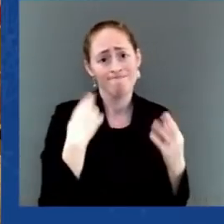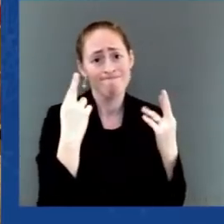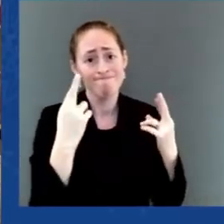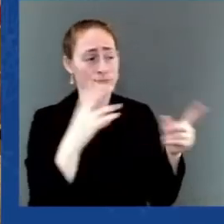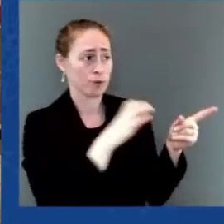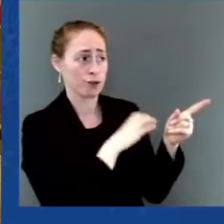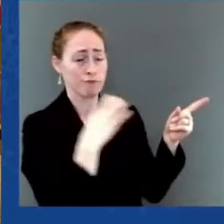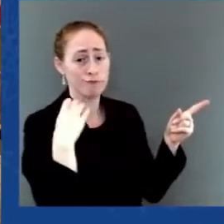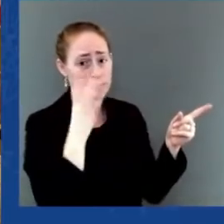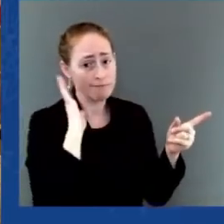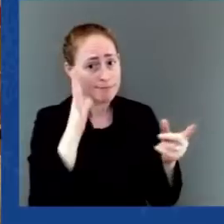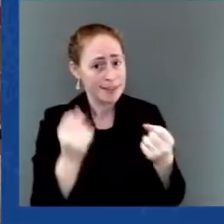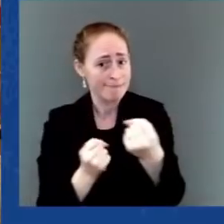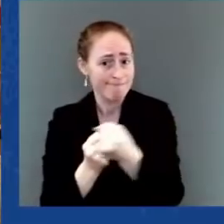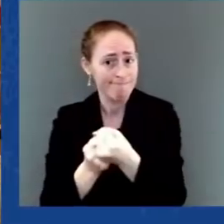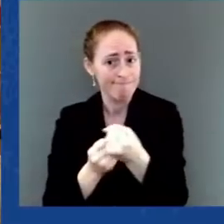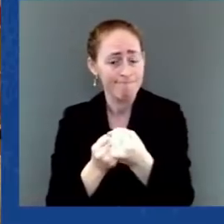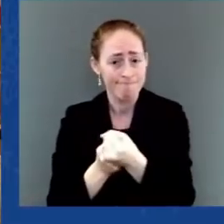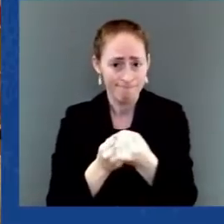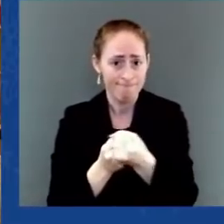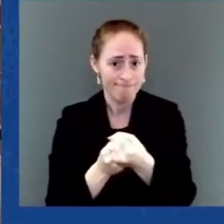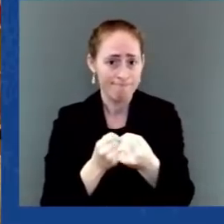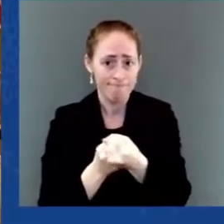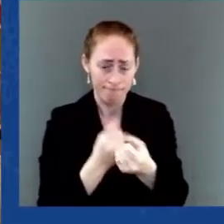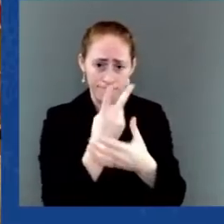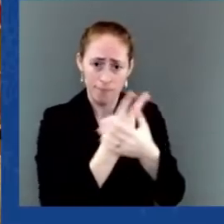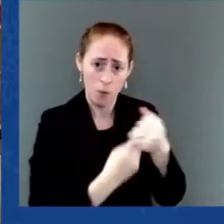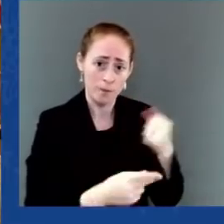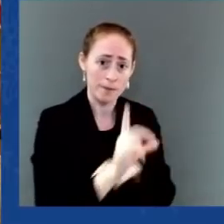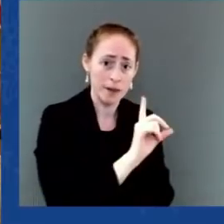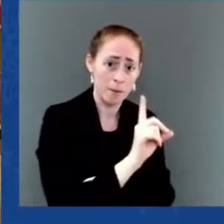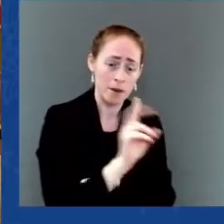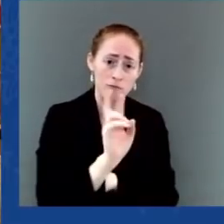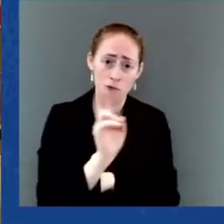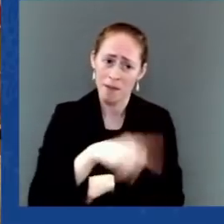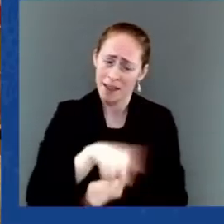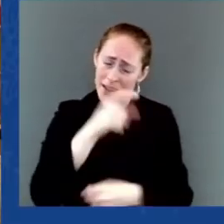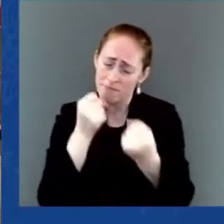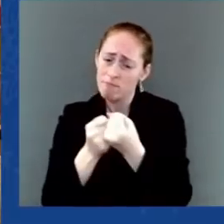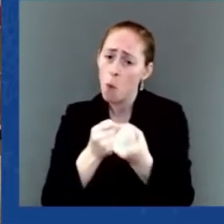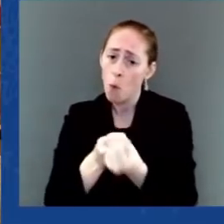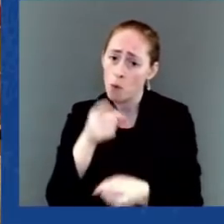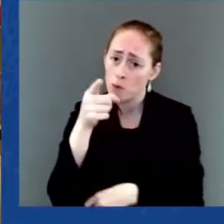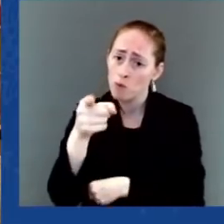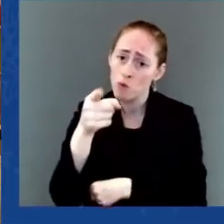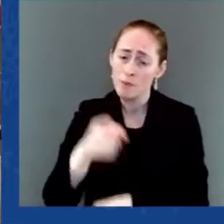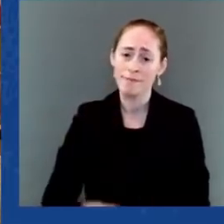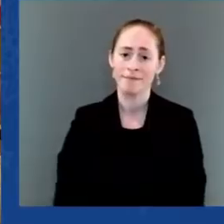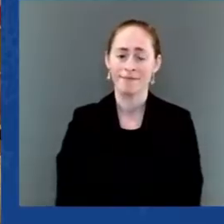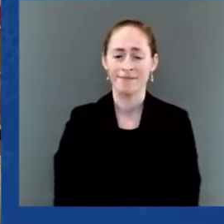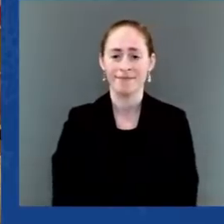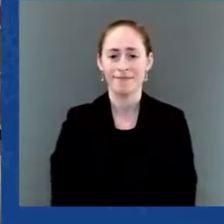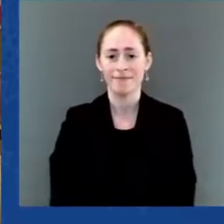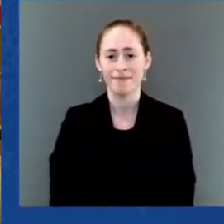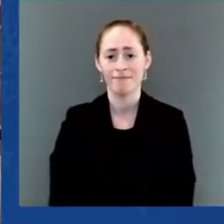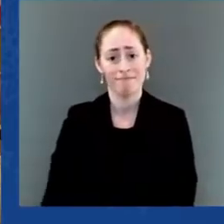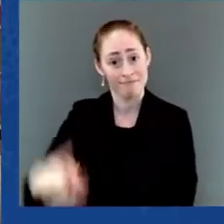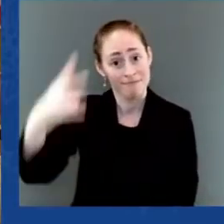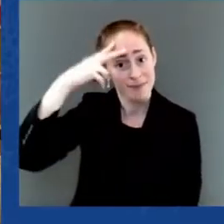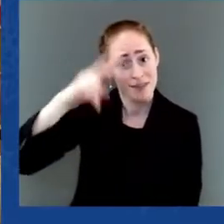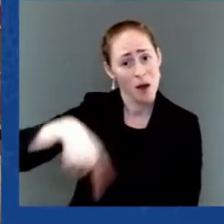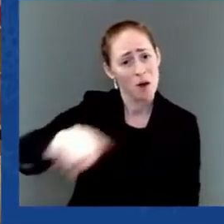and Republican parties. Mexicans will be mindful and we will,